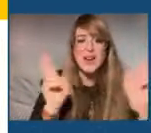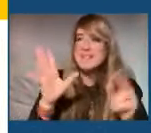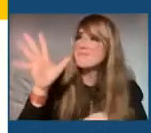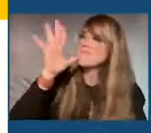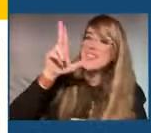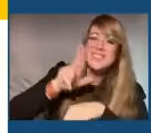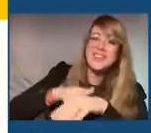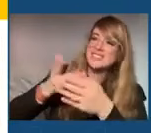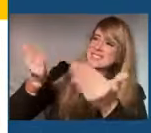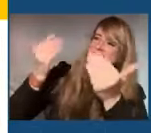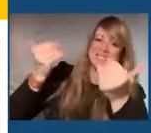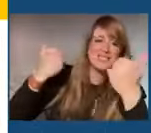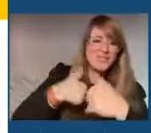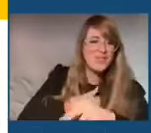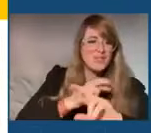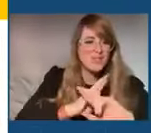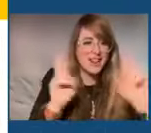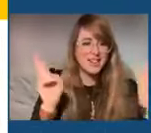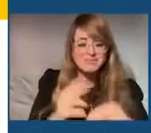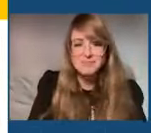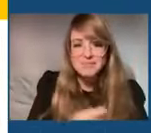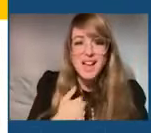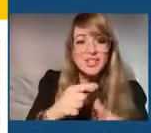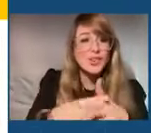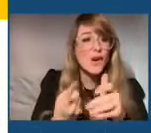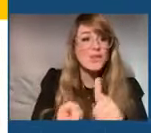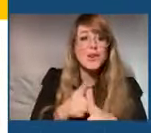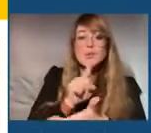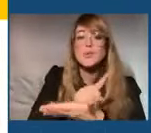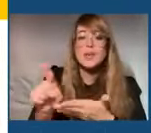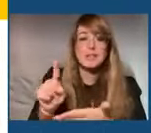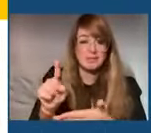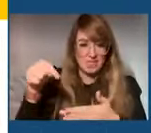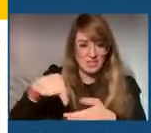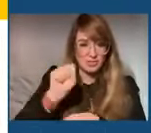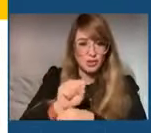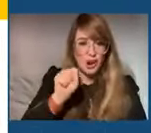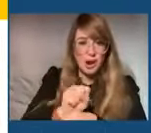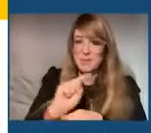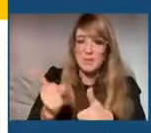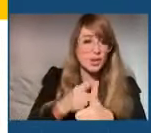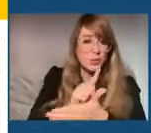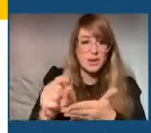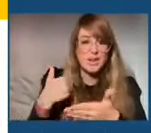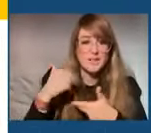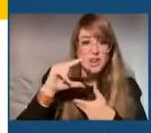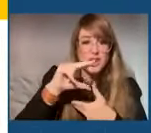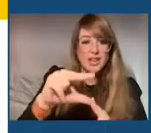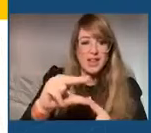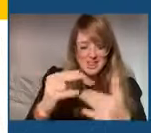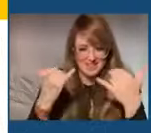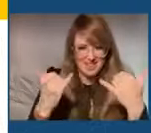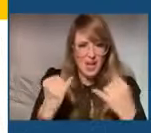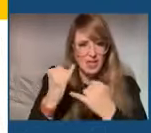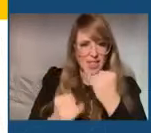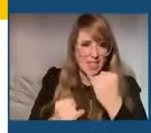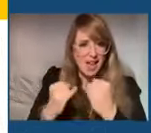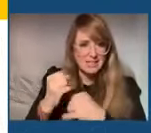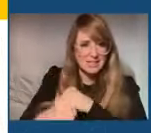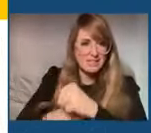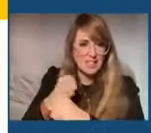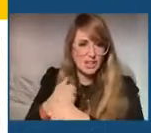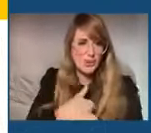just keep at it. I started my first week on the job with a hurricane and closing out this year with a with another winter storm. But